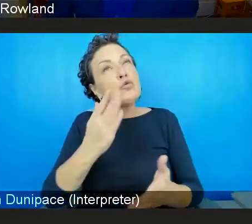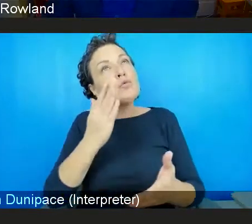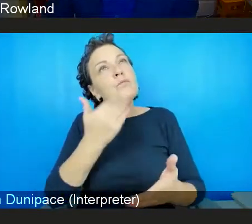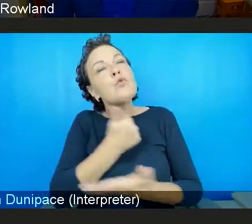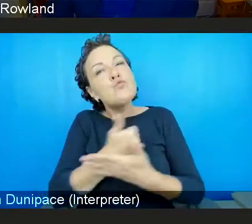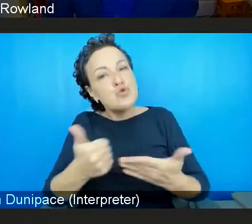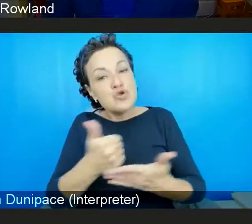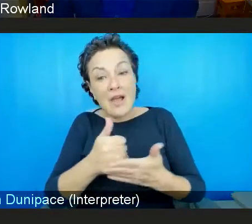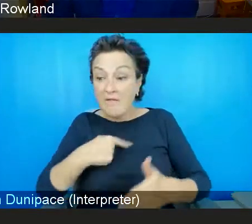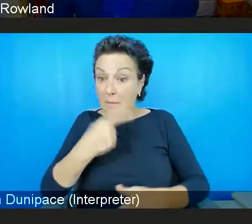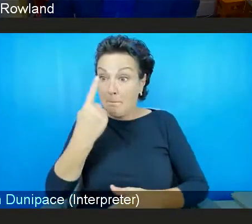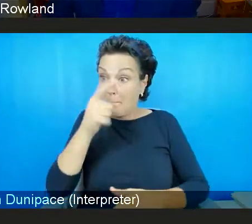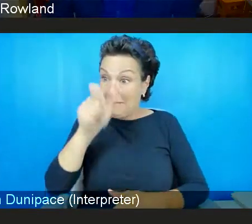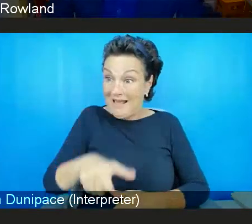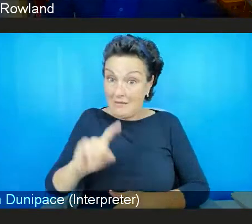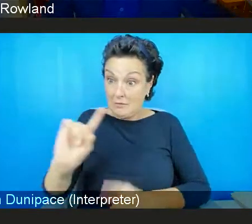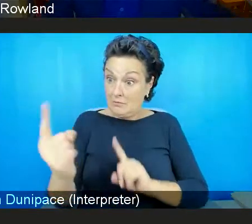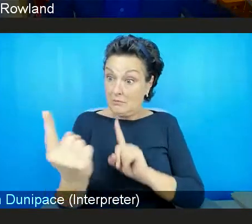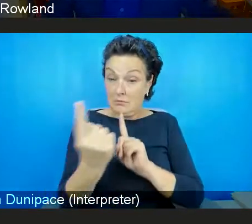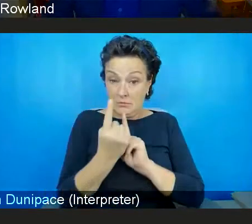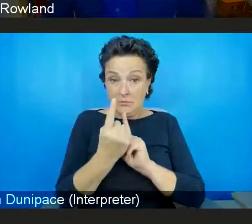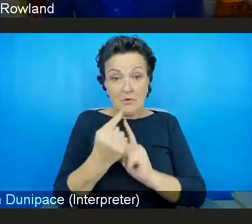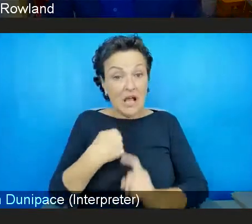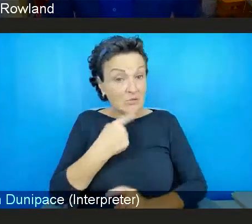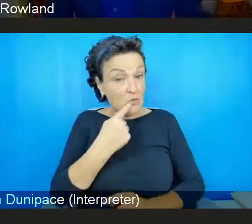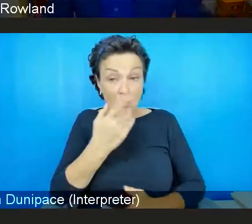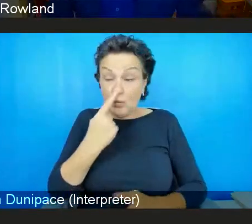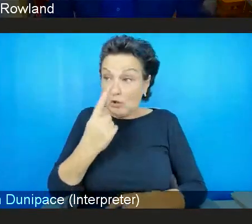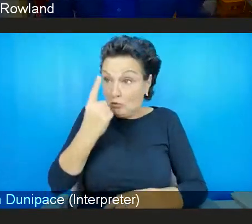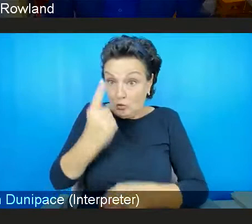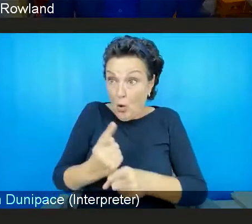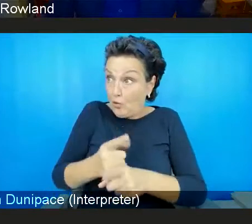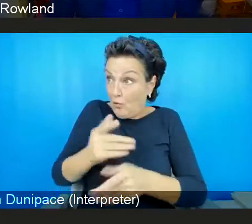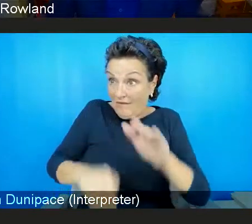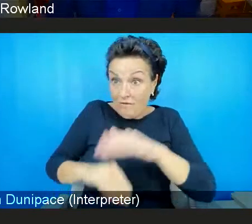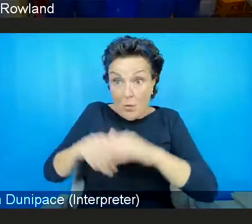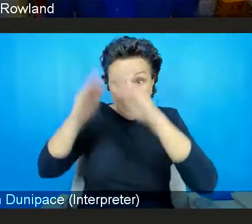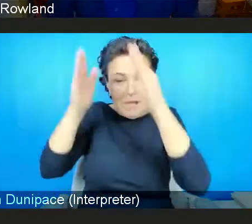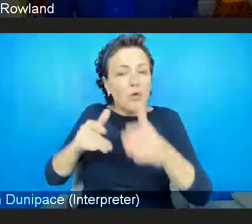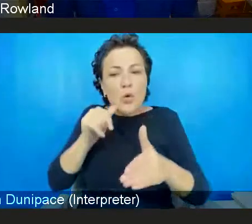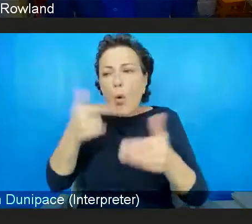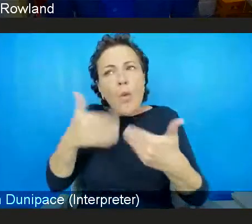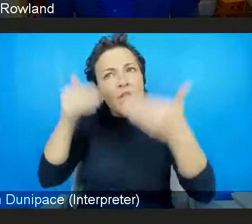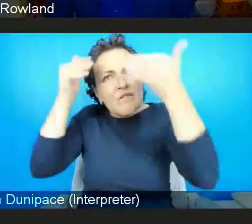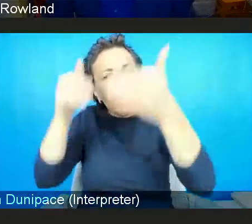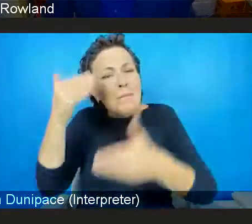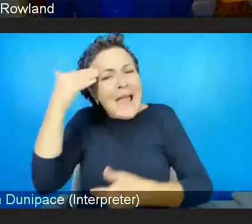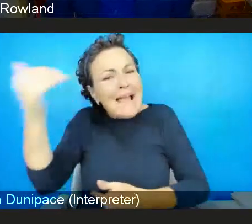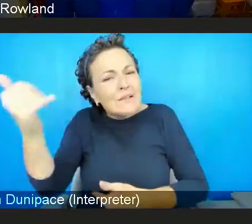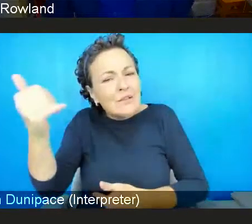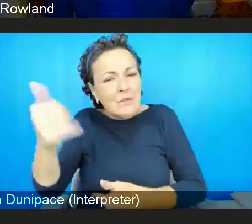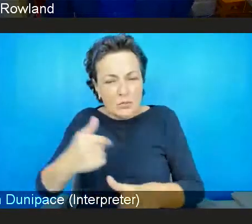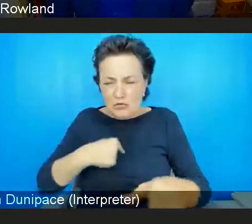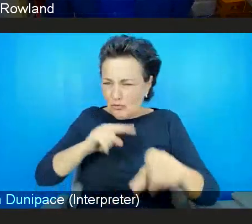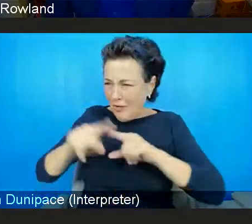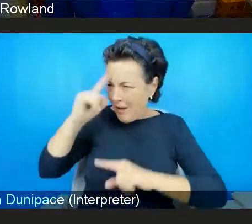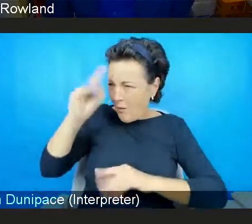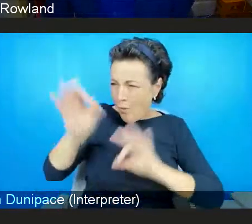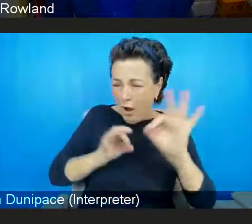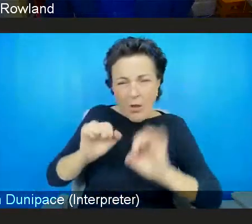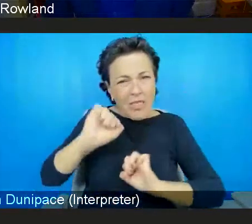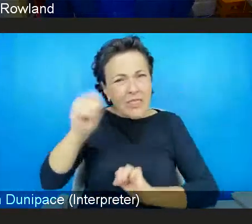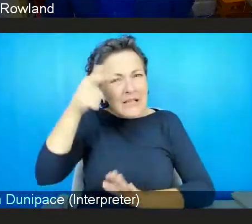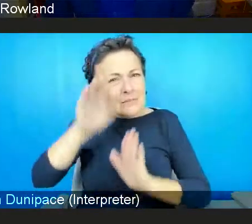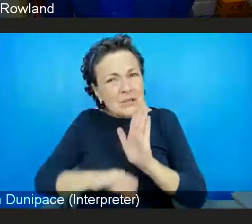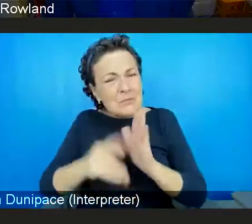very much look at the whole of the individual and the whole person. And to try and understand where they've, where they've, you know, the experiences that